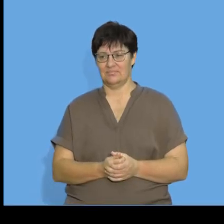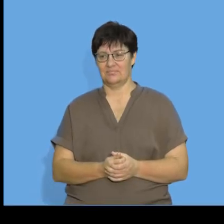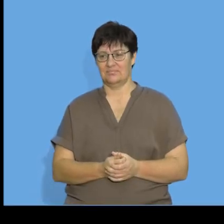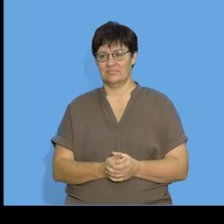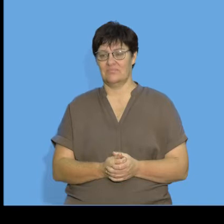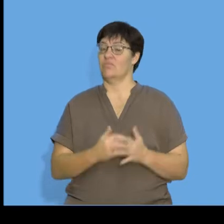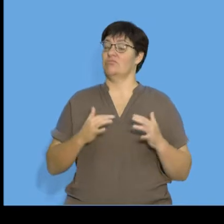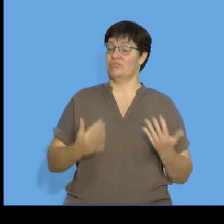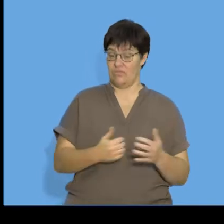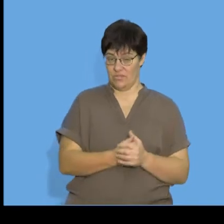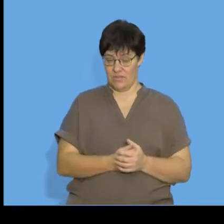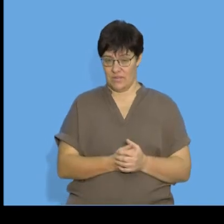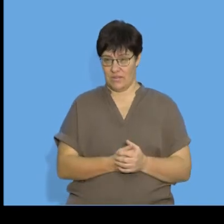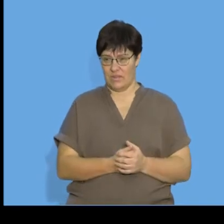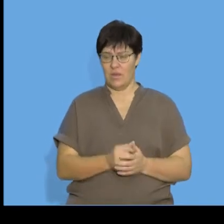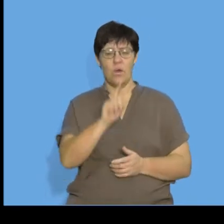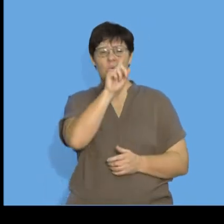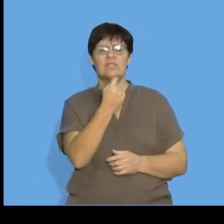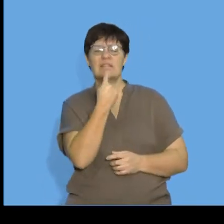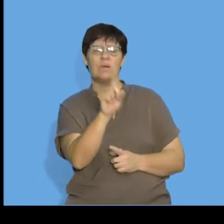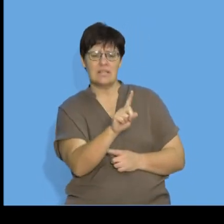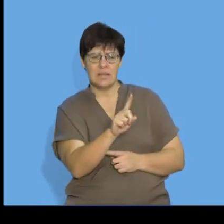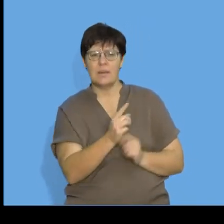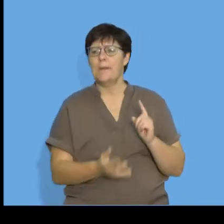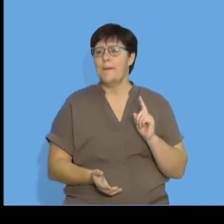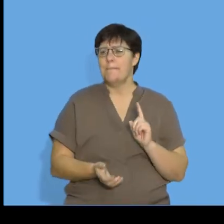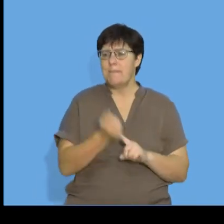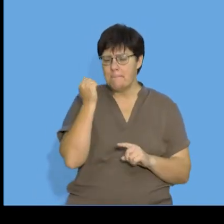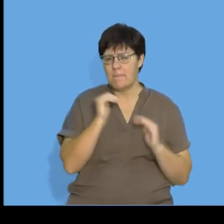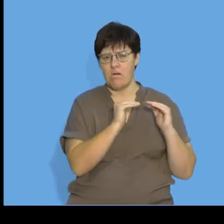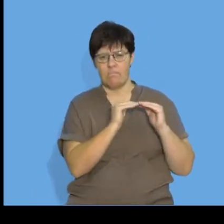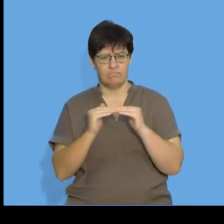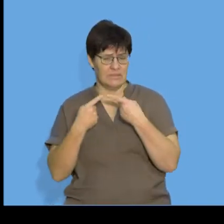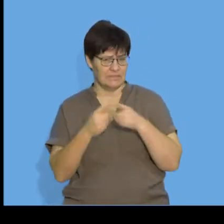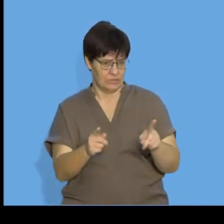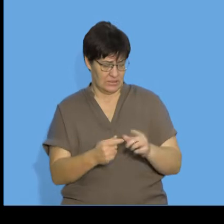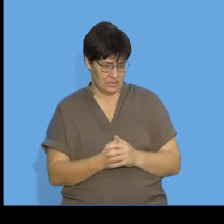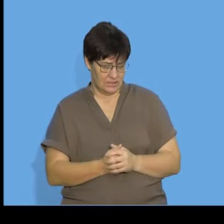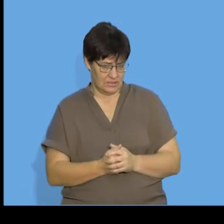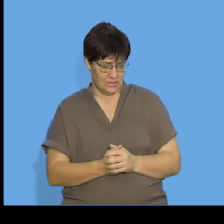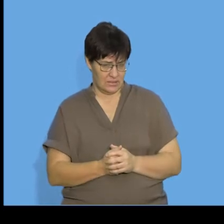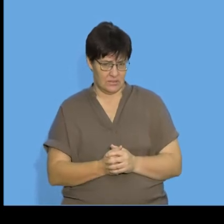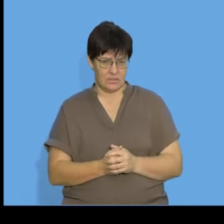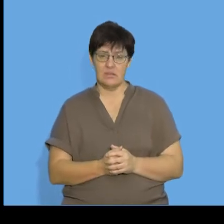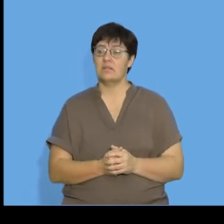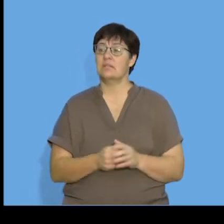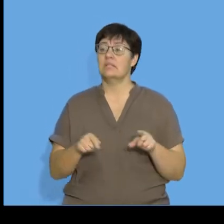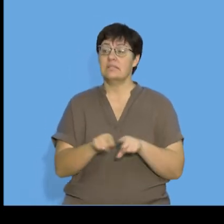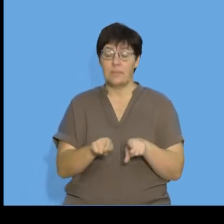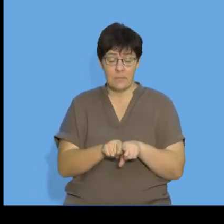So, the question says, determine the common difference and the